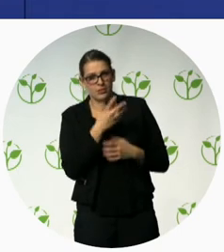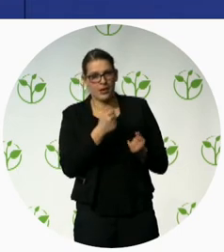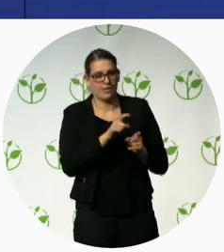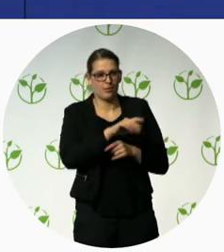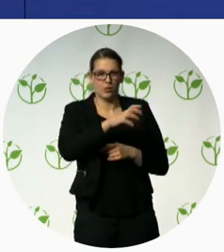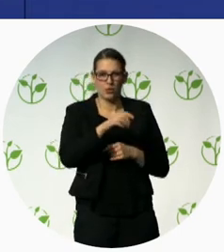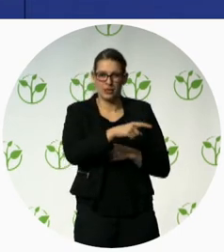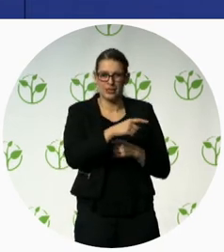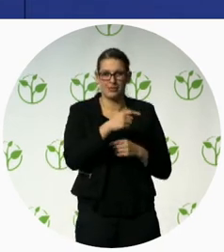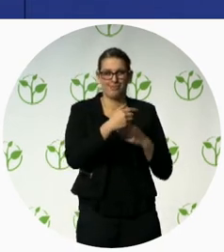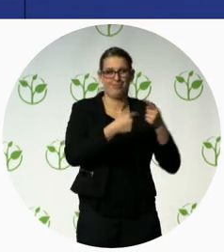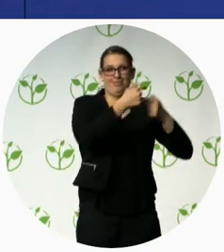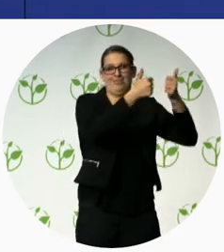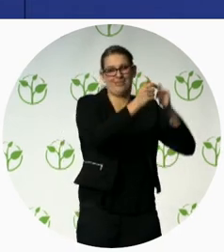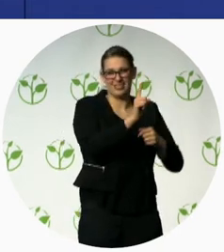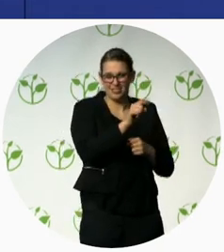overridden by your challenges.